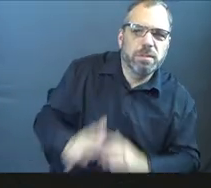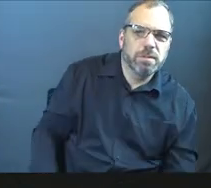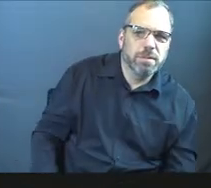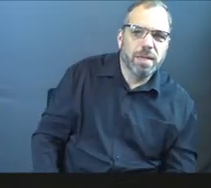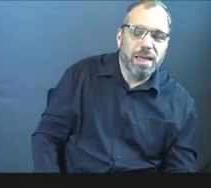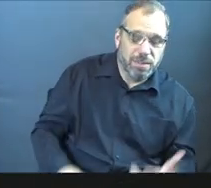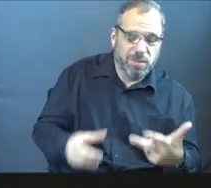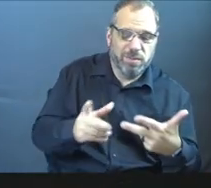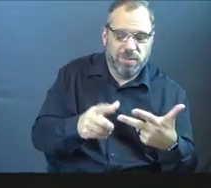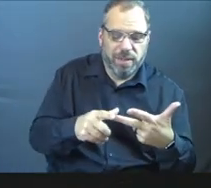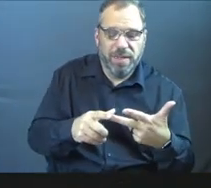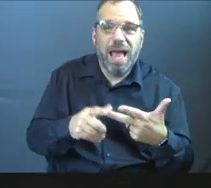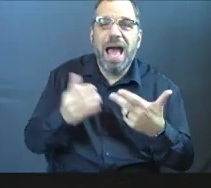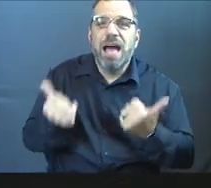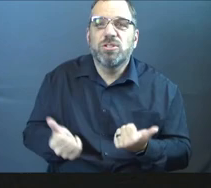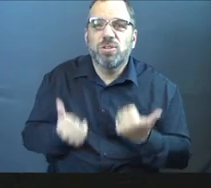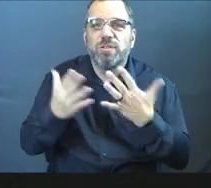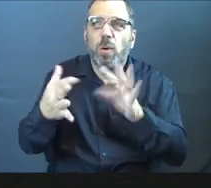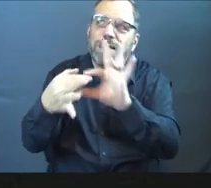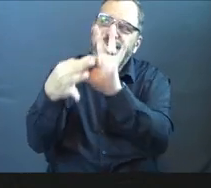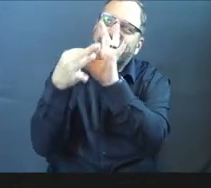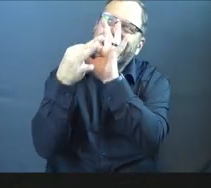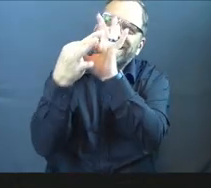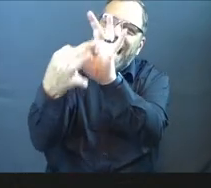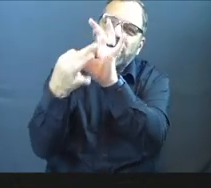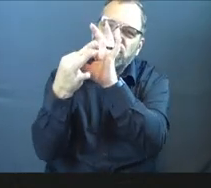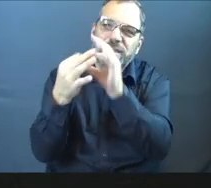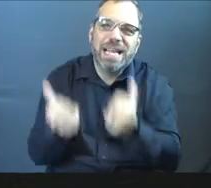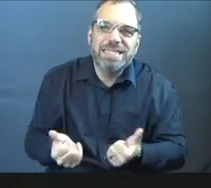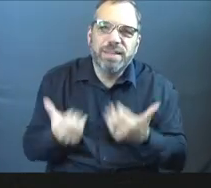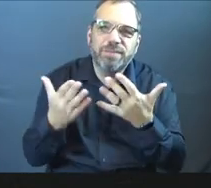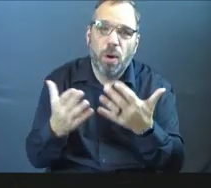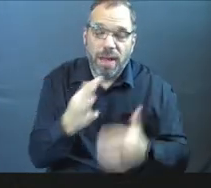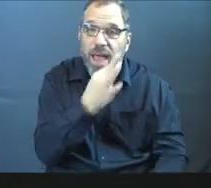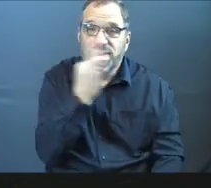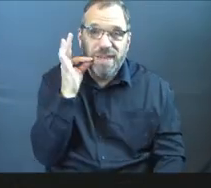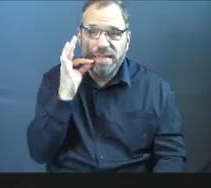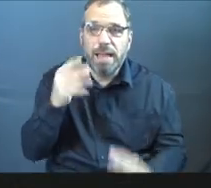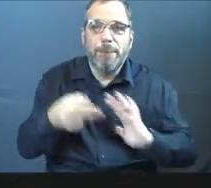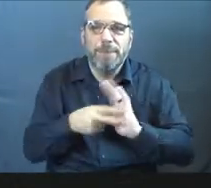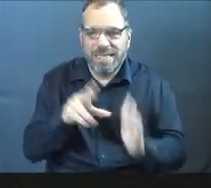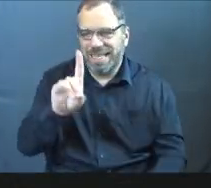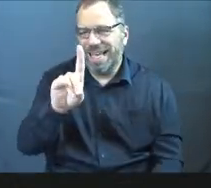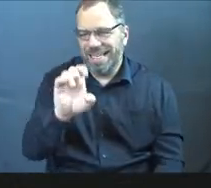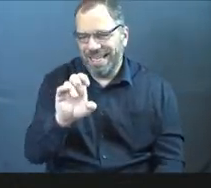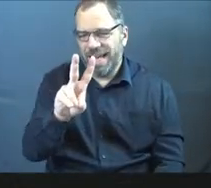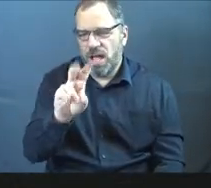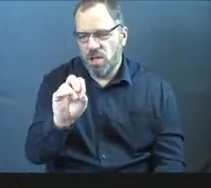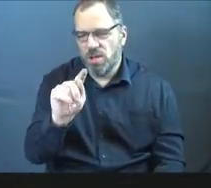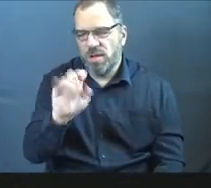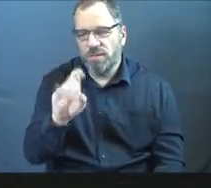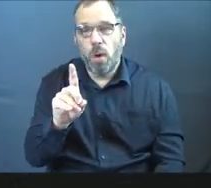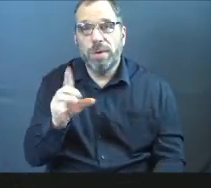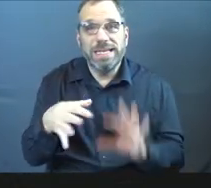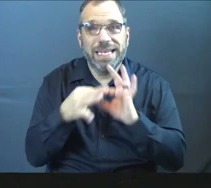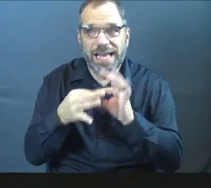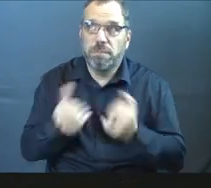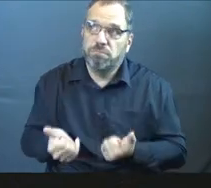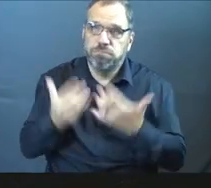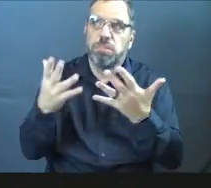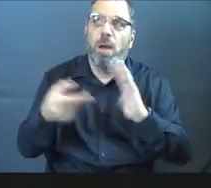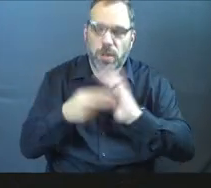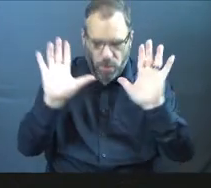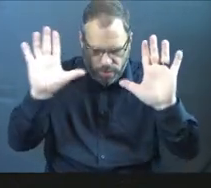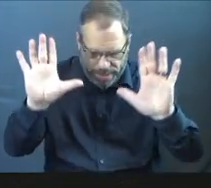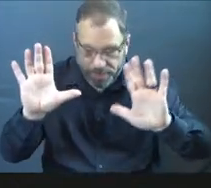And that's point number three, is we need devoted connection. Fasting needs devoted connection, connecting time with the Lord, being intentional